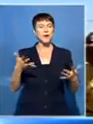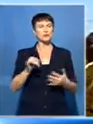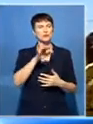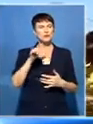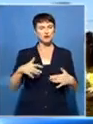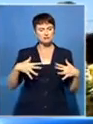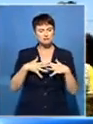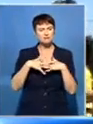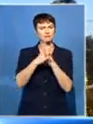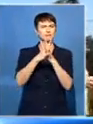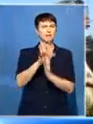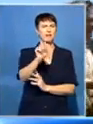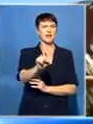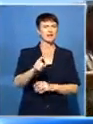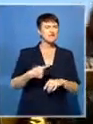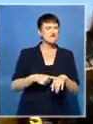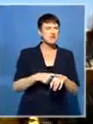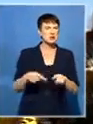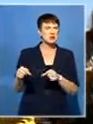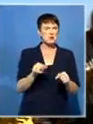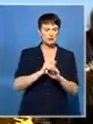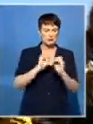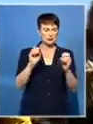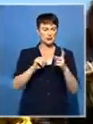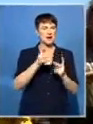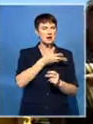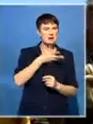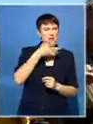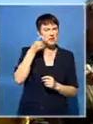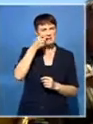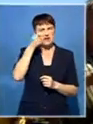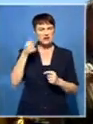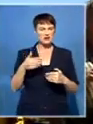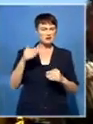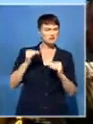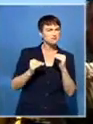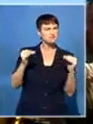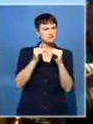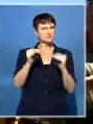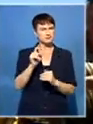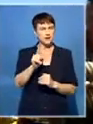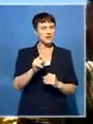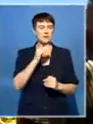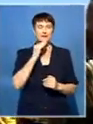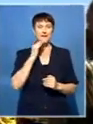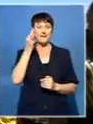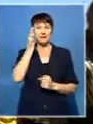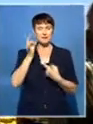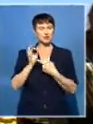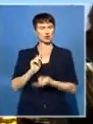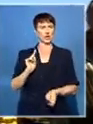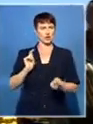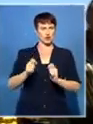-sexist South Africa which means that you literally have to transform the institutions of government itself